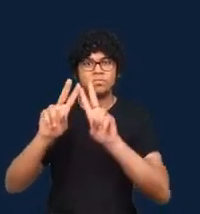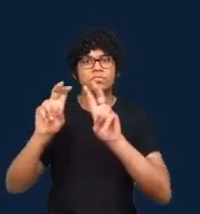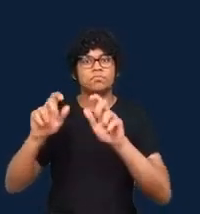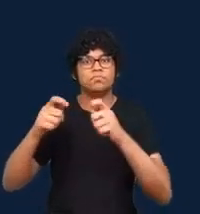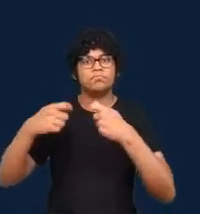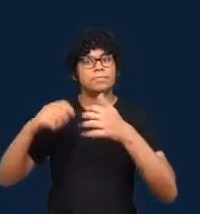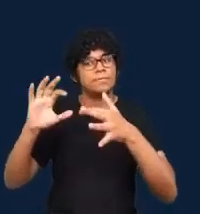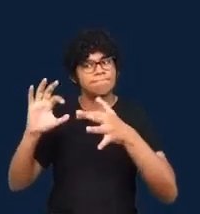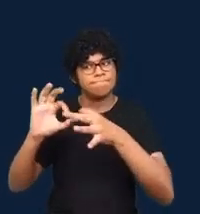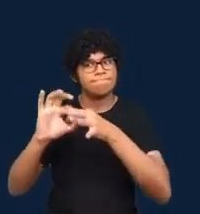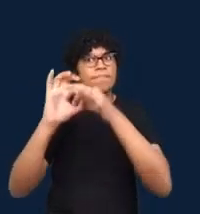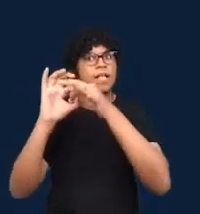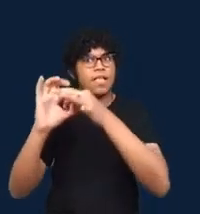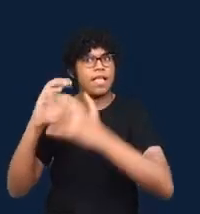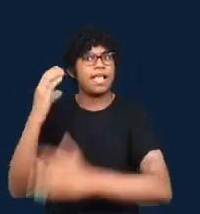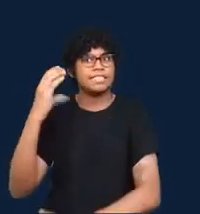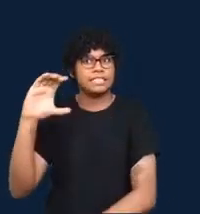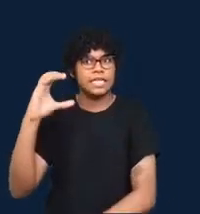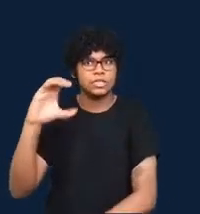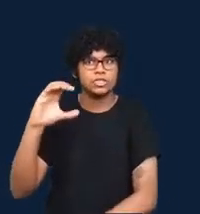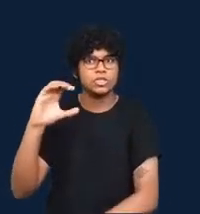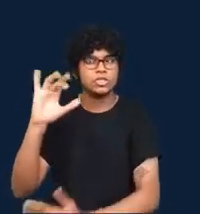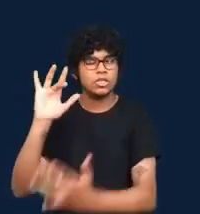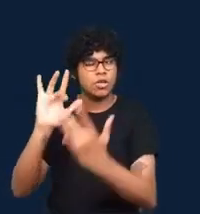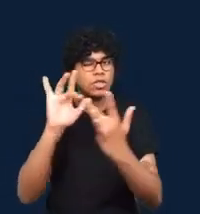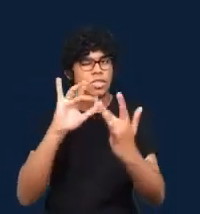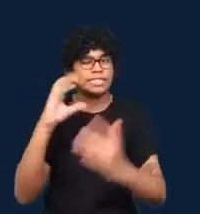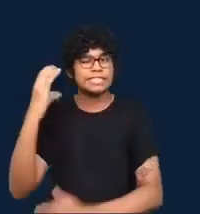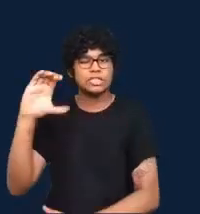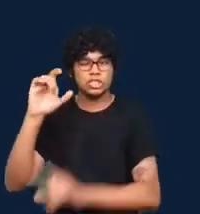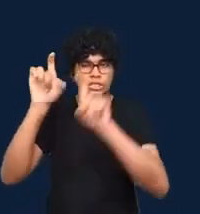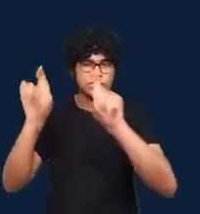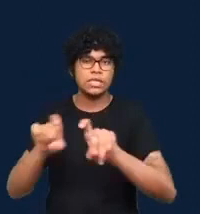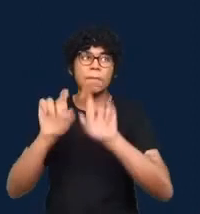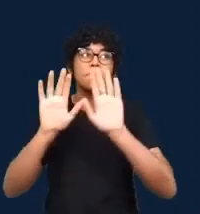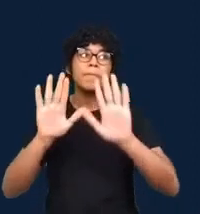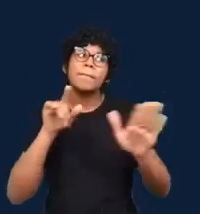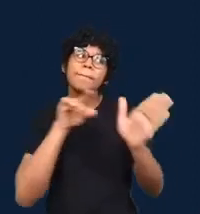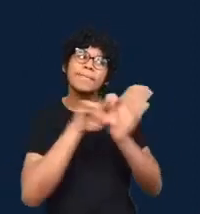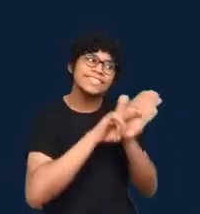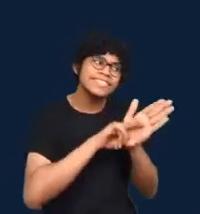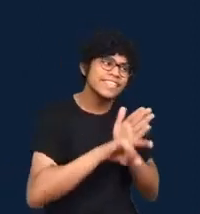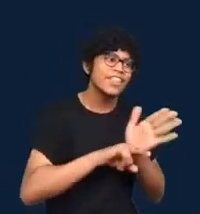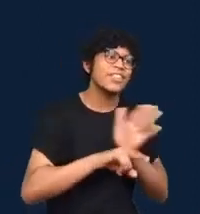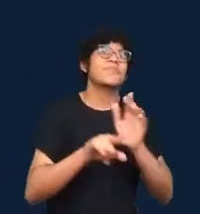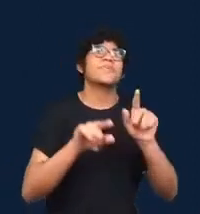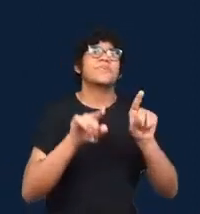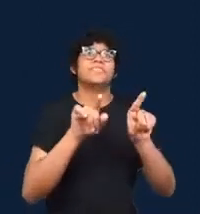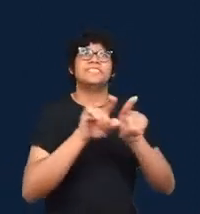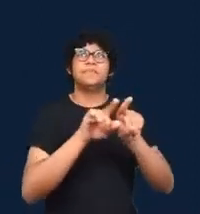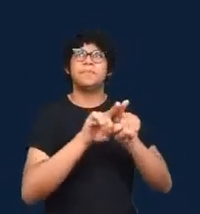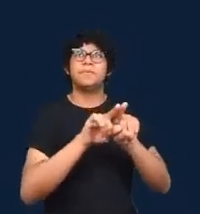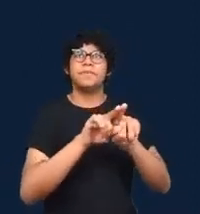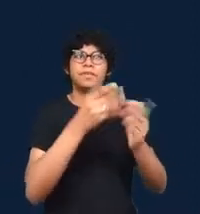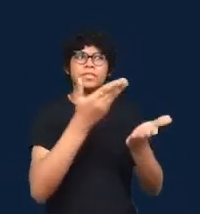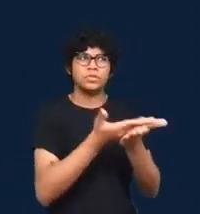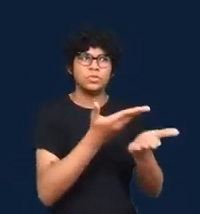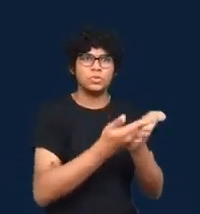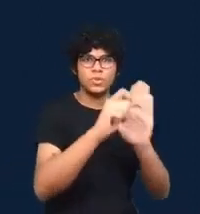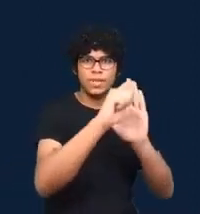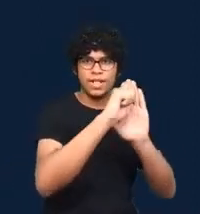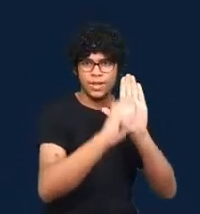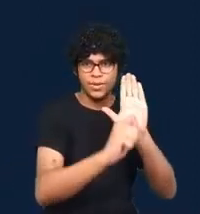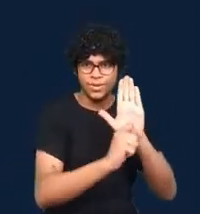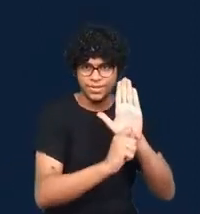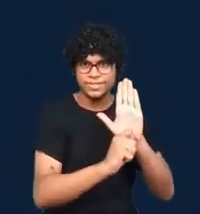also with researchers in critical data studies algorithm side studies software and platform studies digital